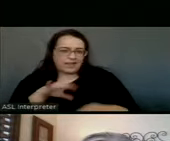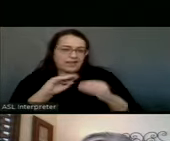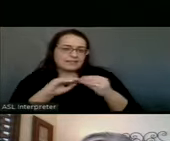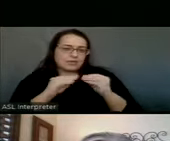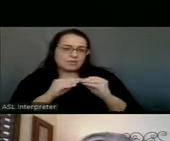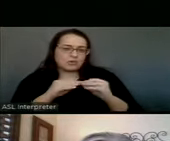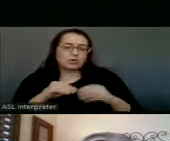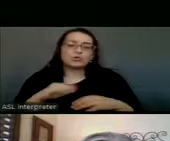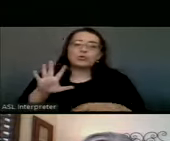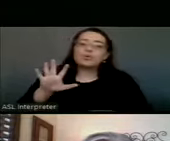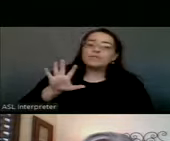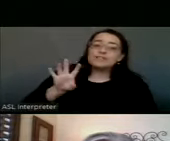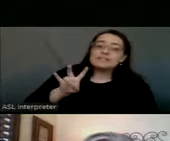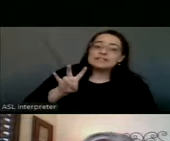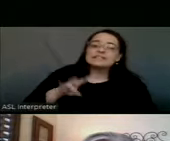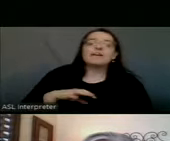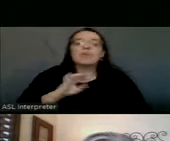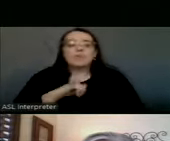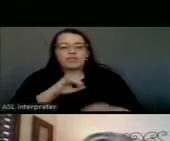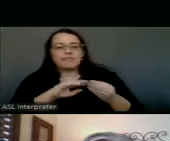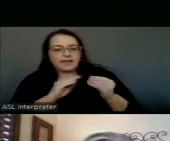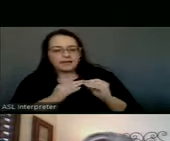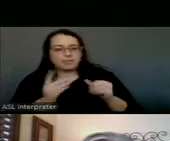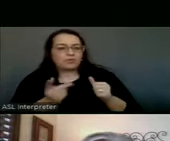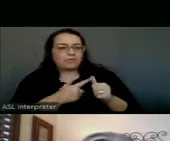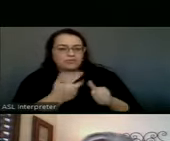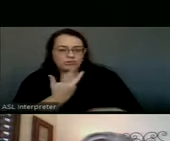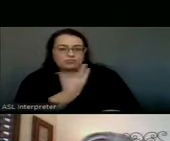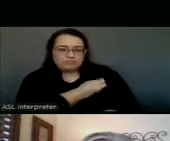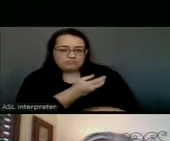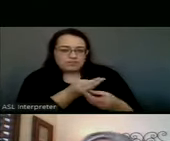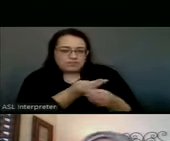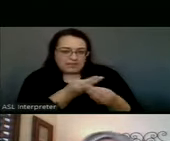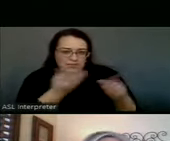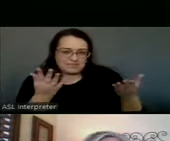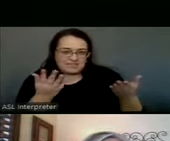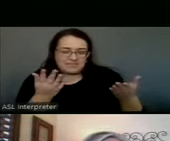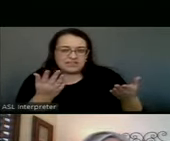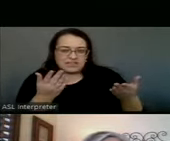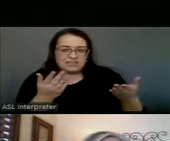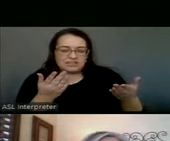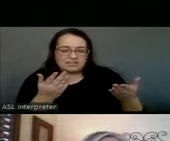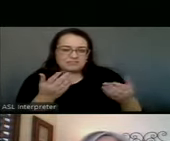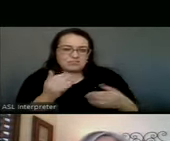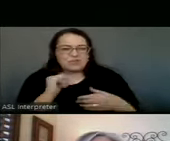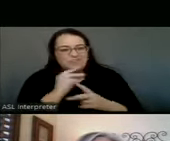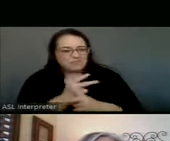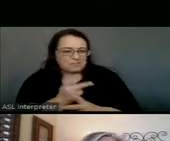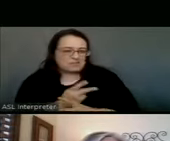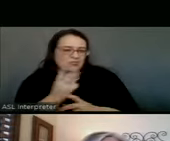what the number of first vaccinations that we've given is as a percentage.